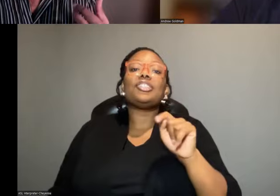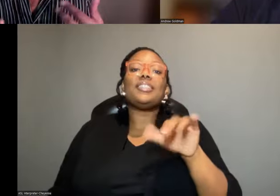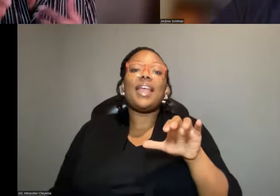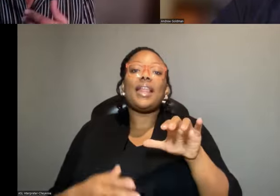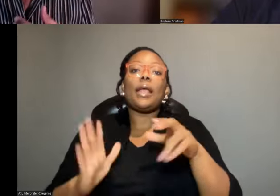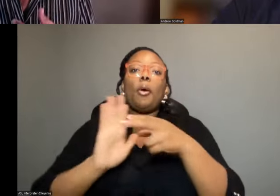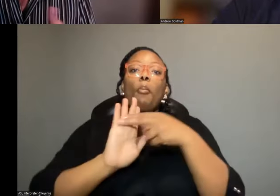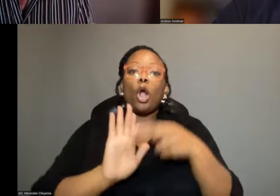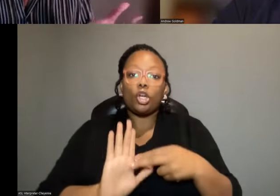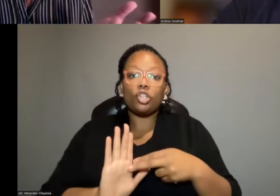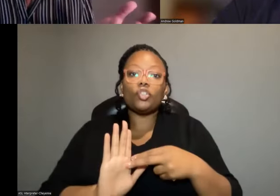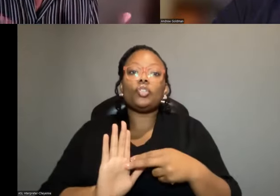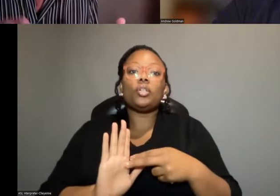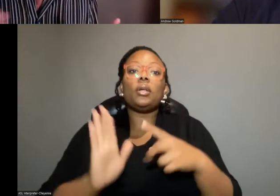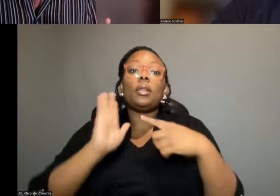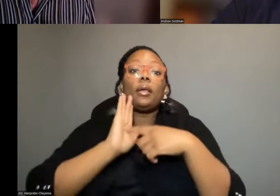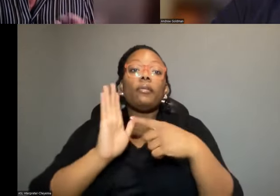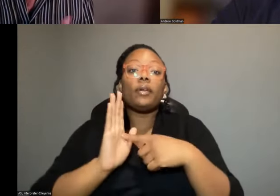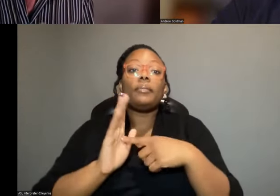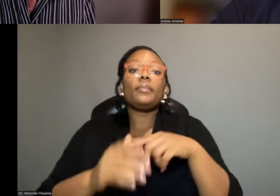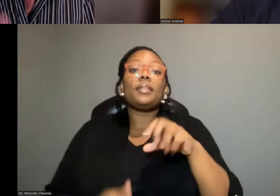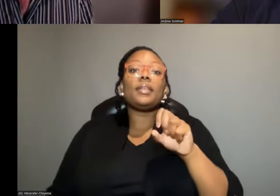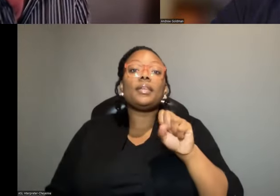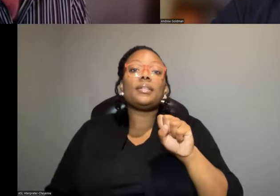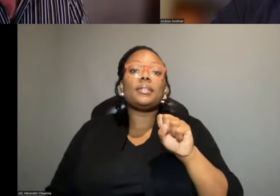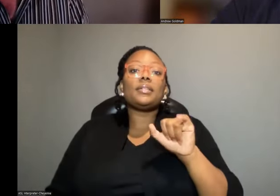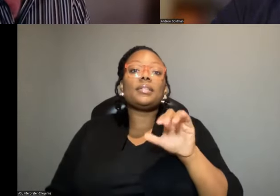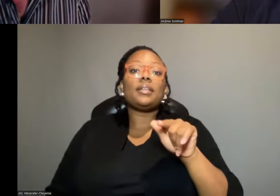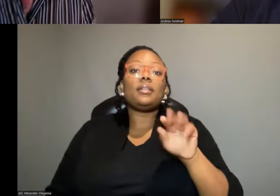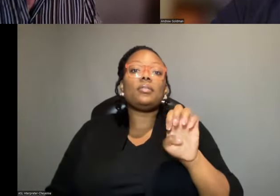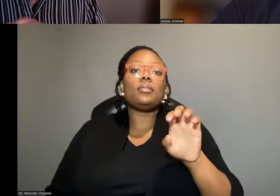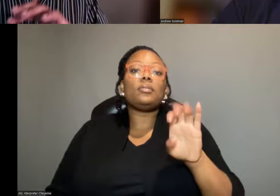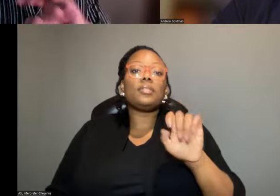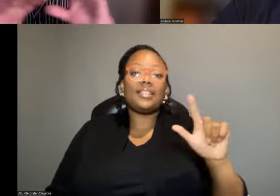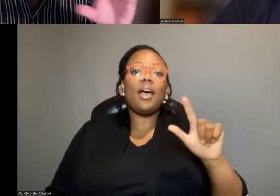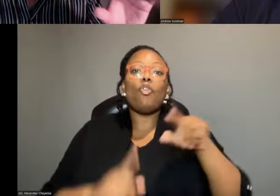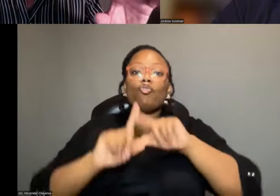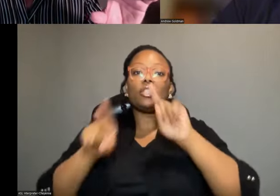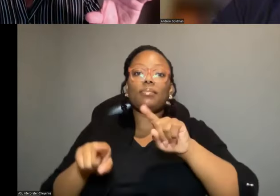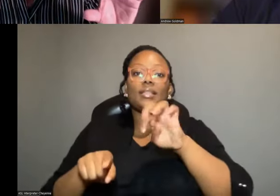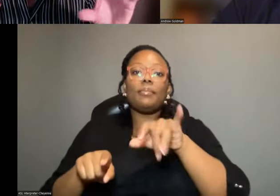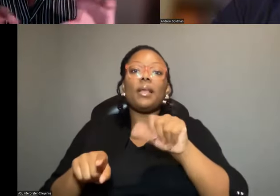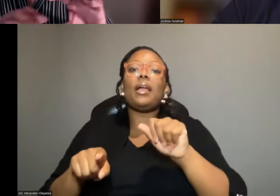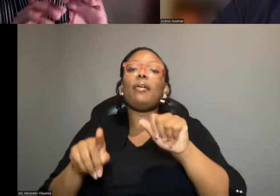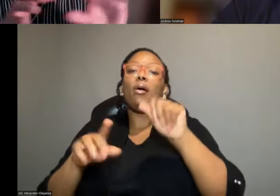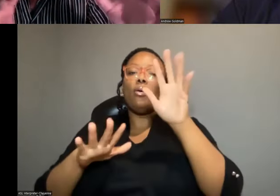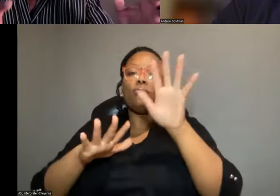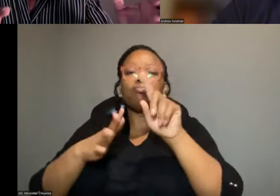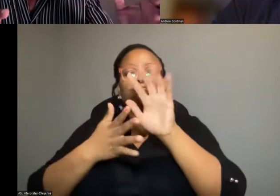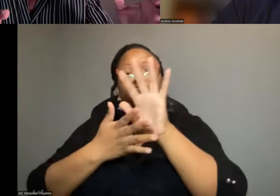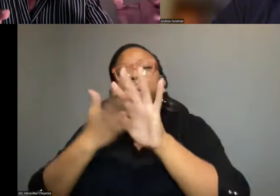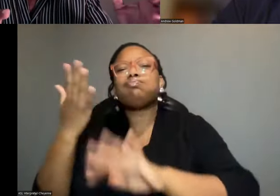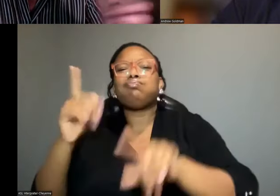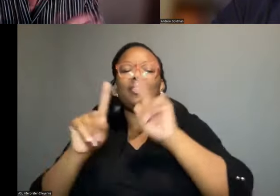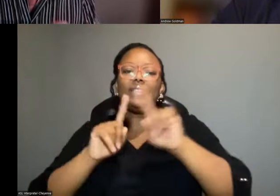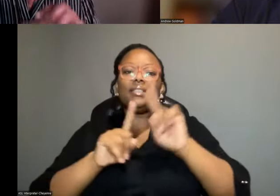for example, sickle cell anemia is a response to malaria. There's a whole slew across parts